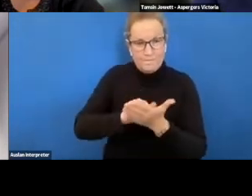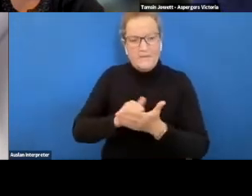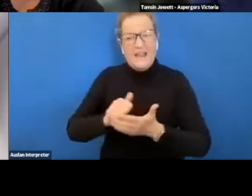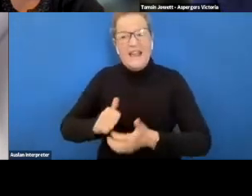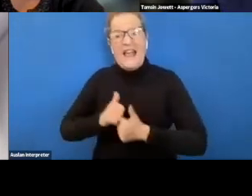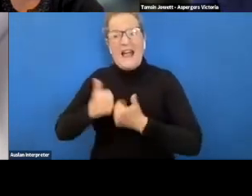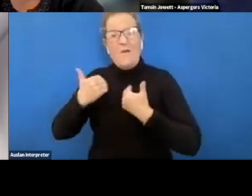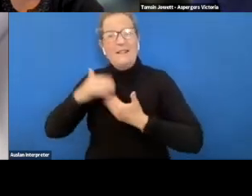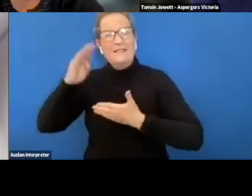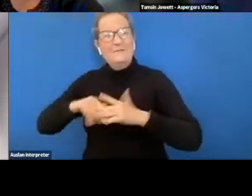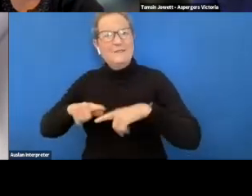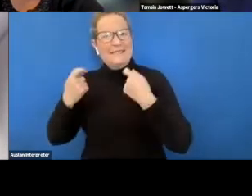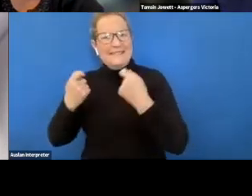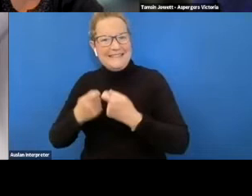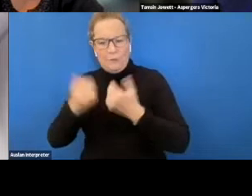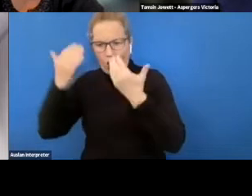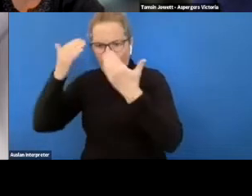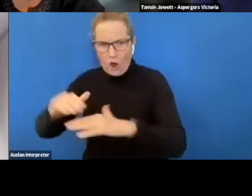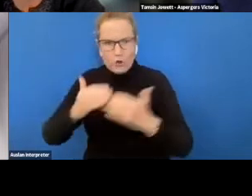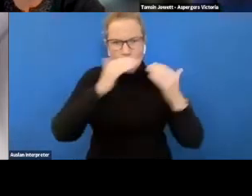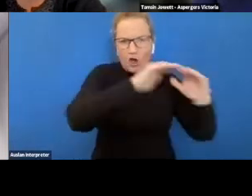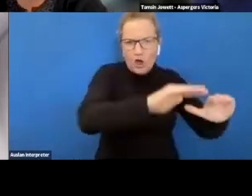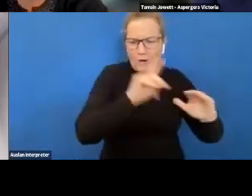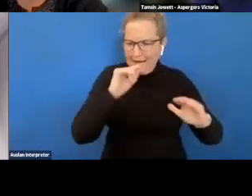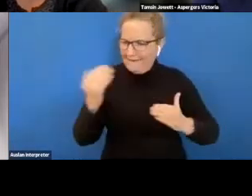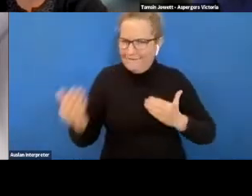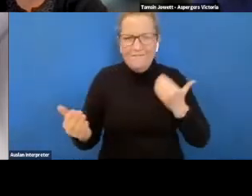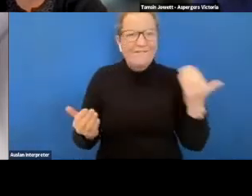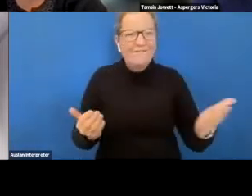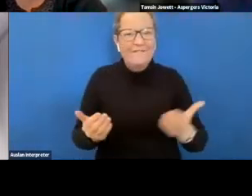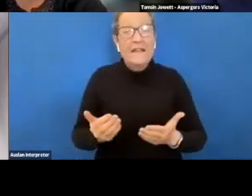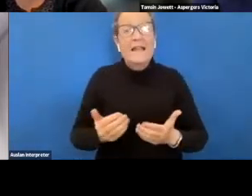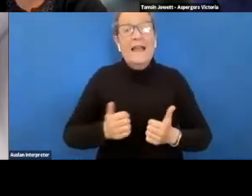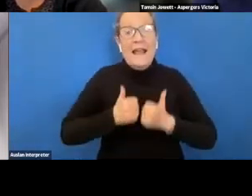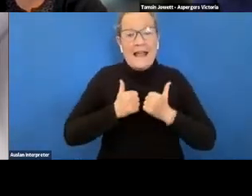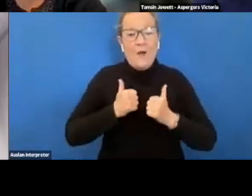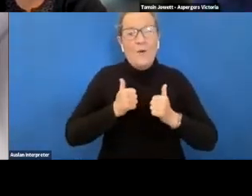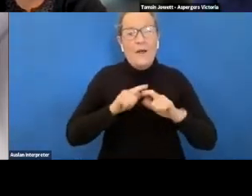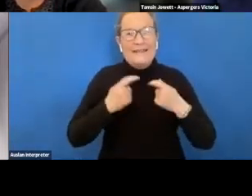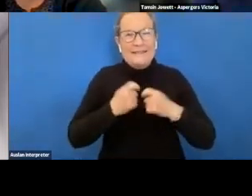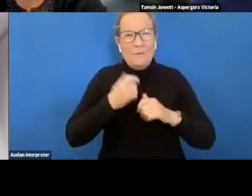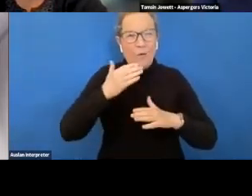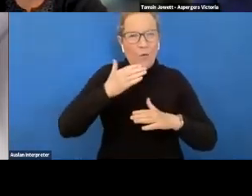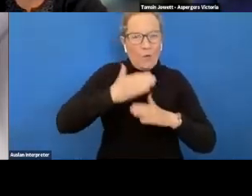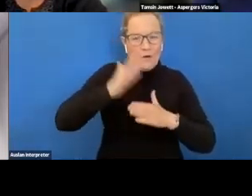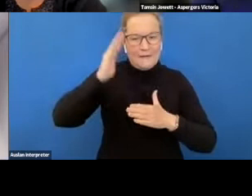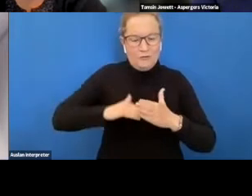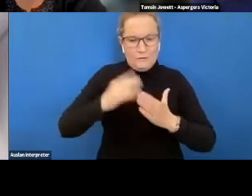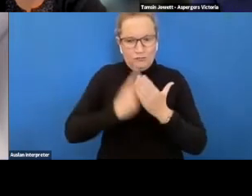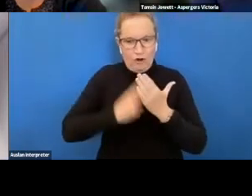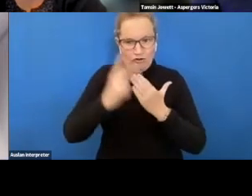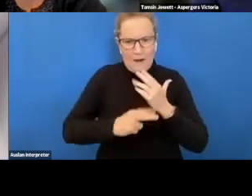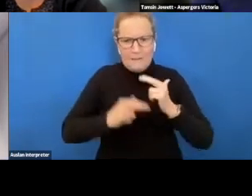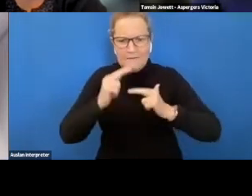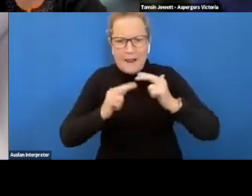really helps both parties our team work experience program is building this understanding and it's building